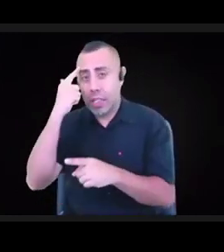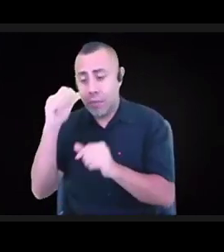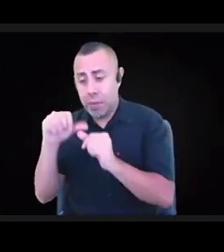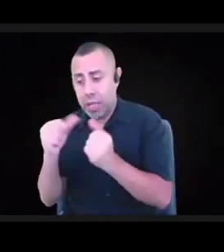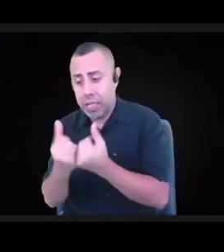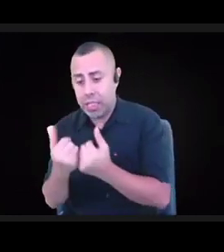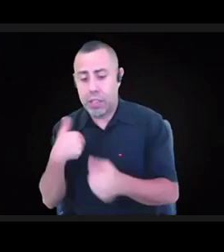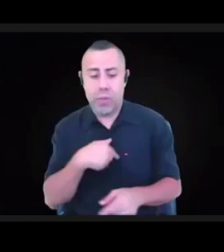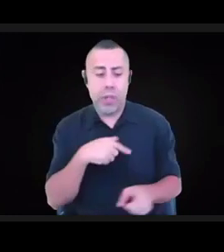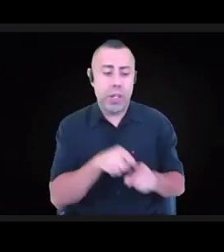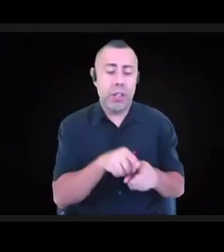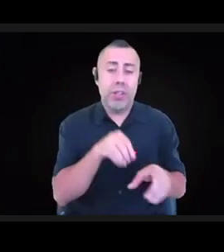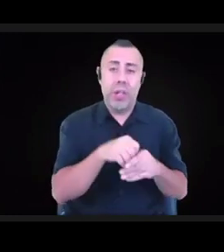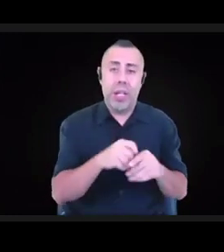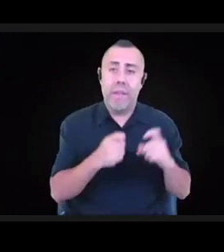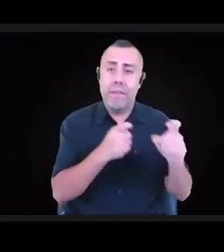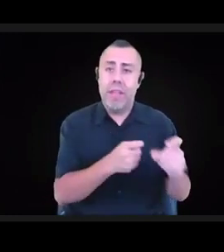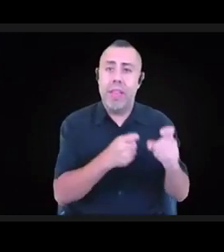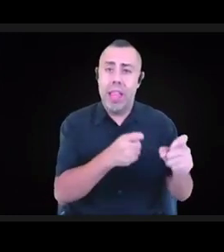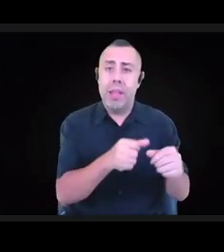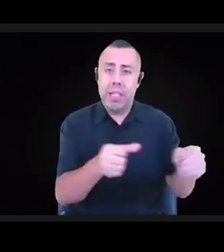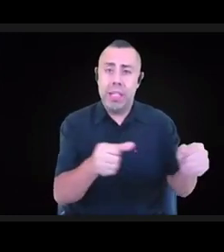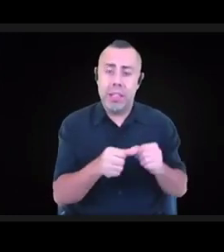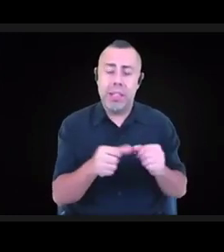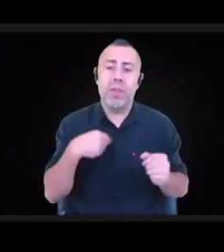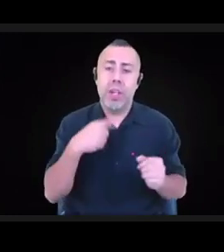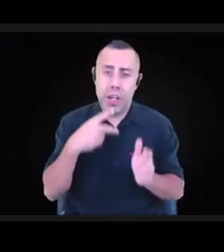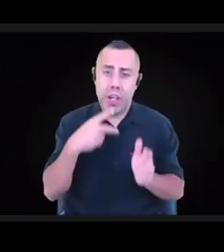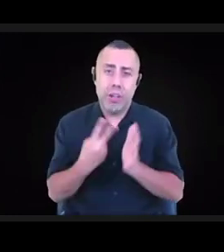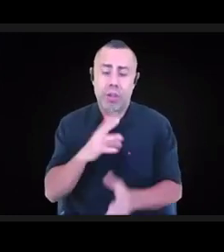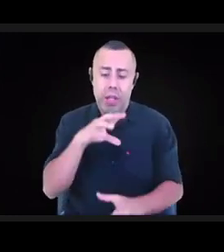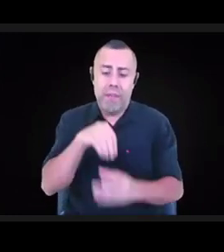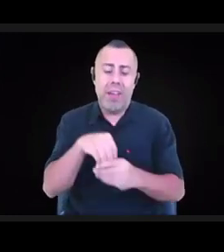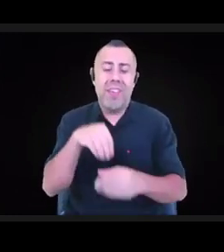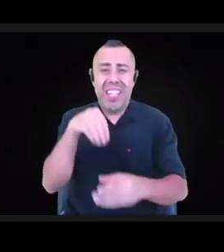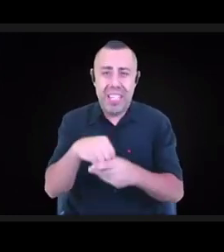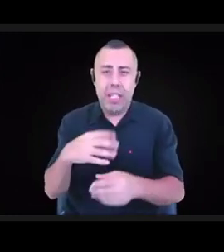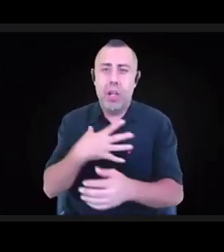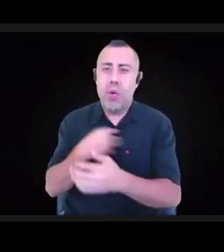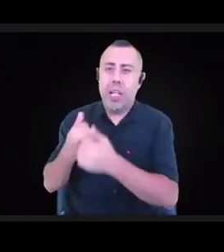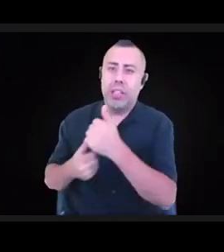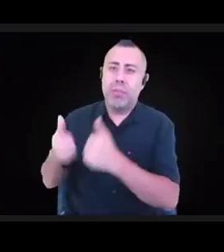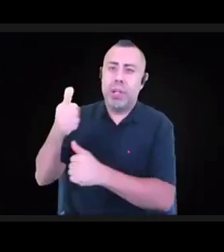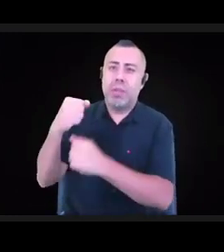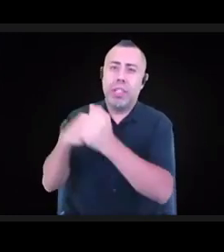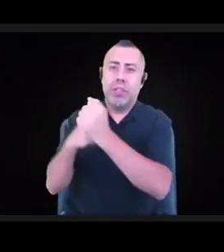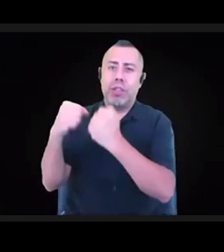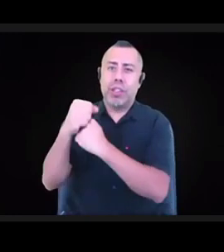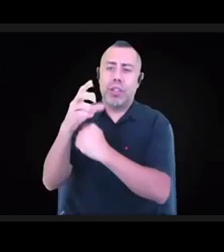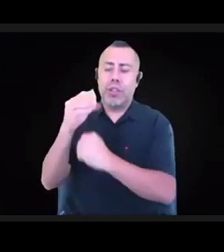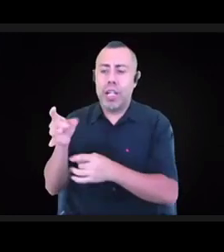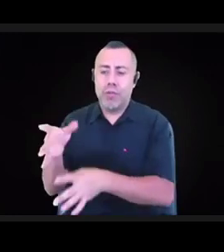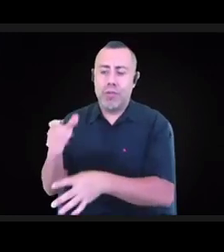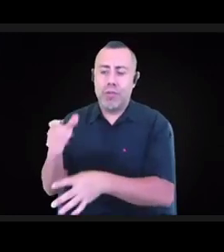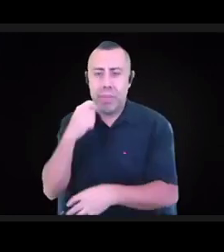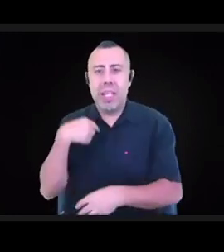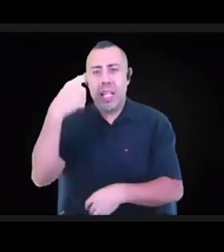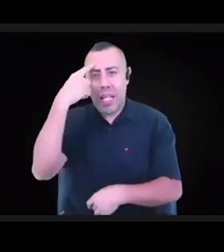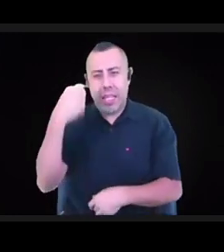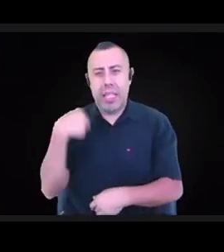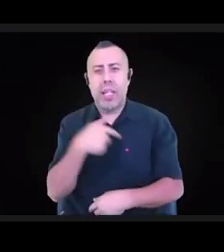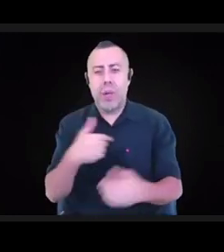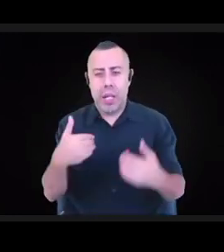duly complicit in structures of white supremacy and structural racism. And I think we have a responsibility to work to